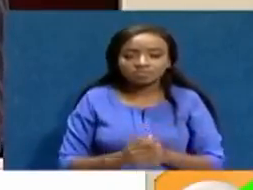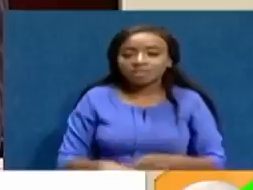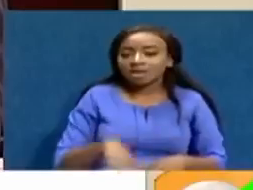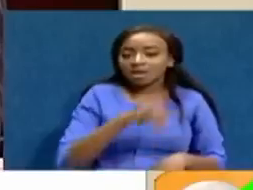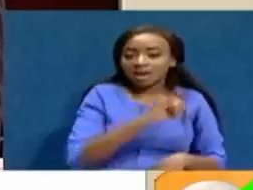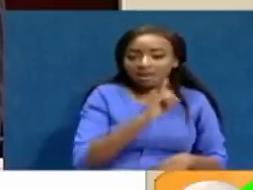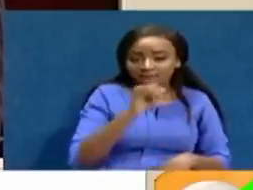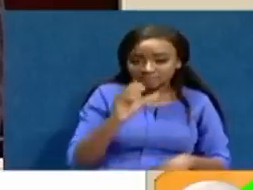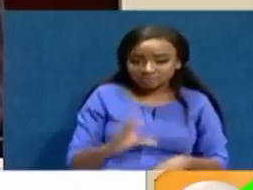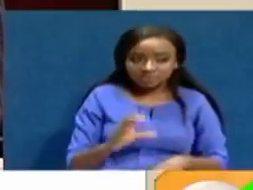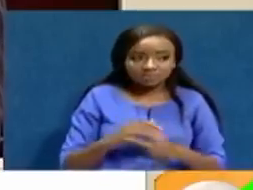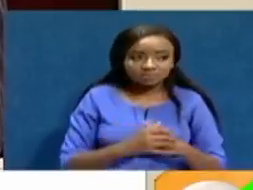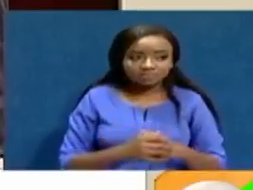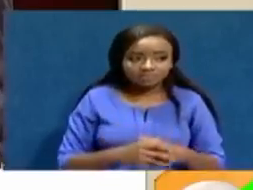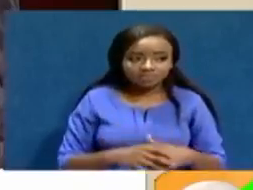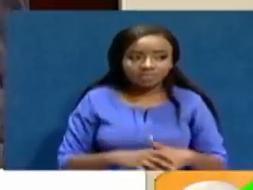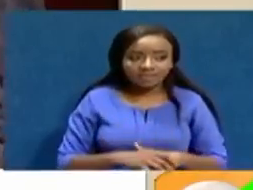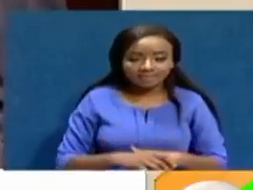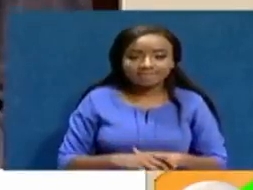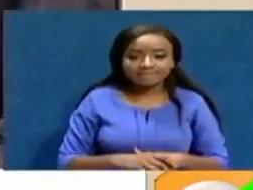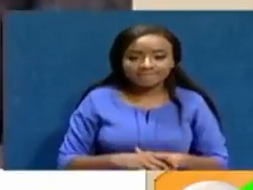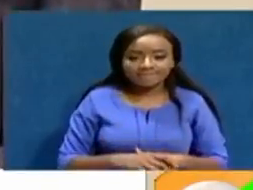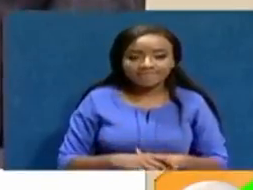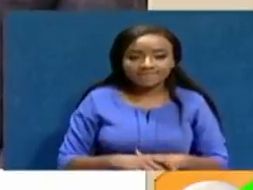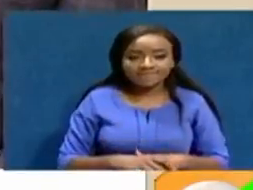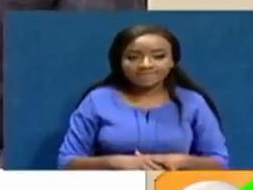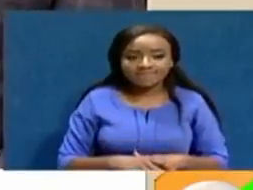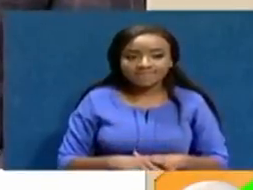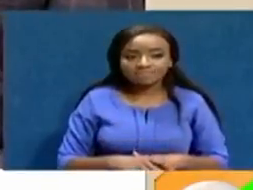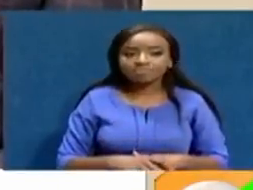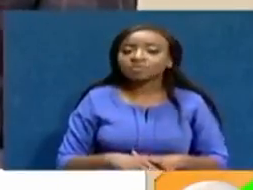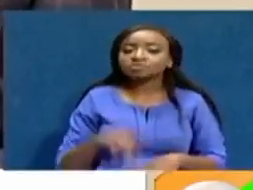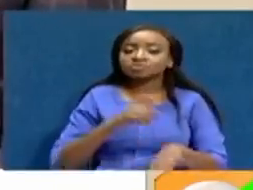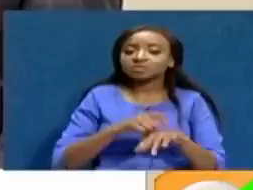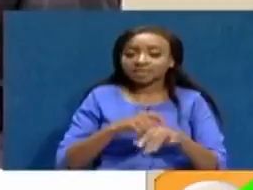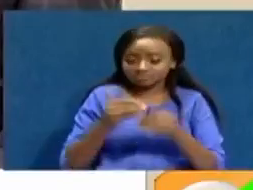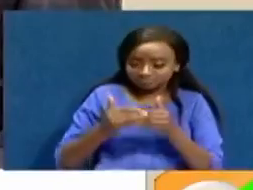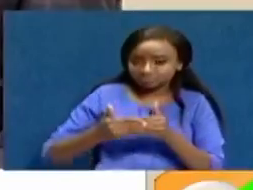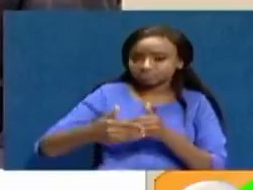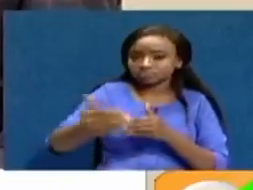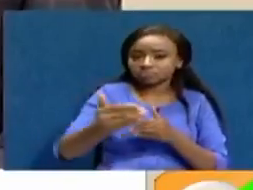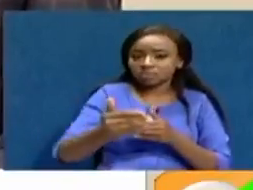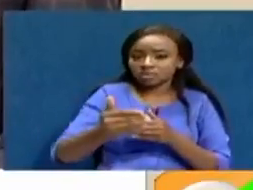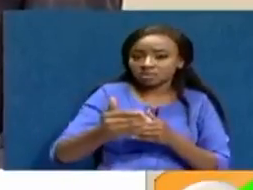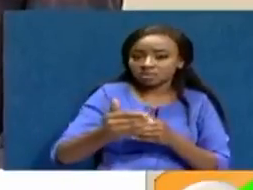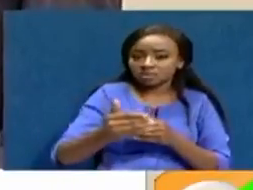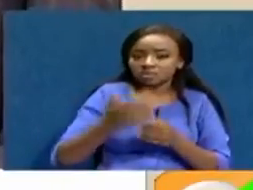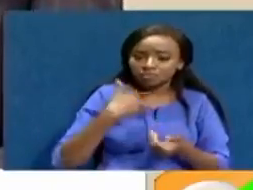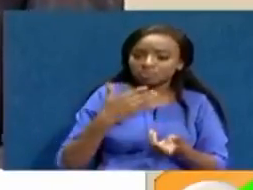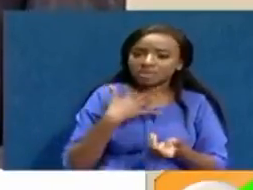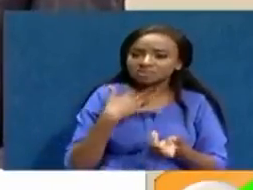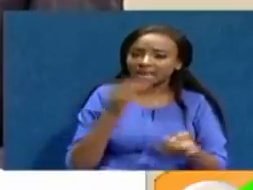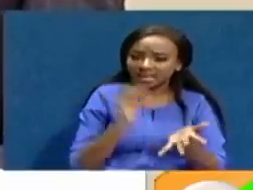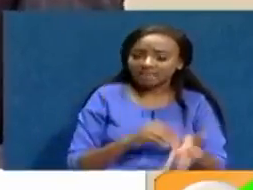IIEC, Medizak IBC, and now Chebukati IBC. As we go towards the seventh multi-party election, we are talking about changing